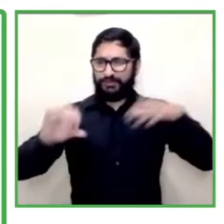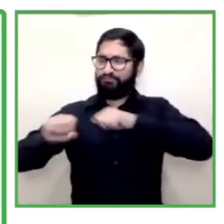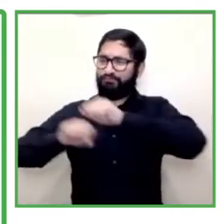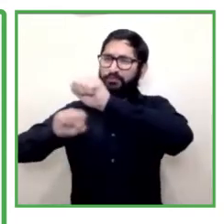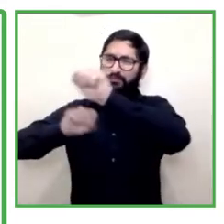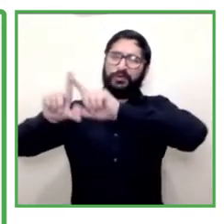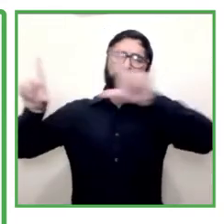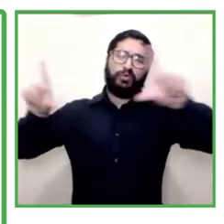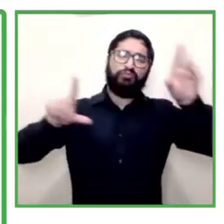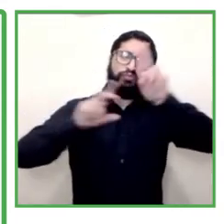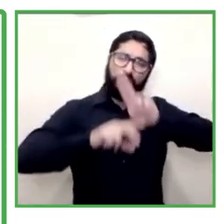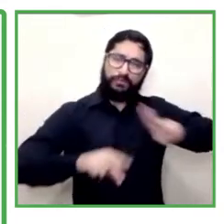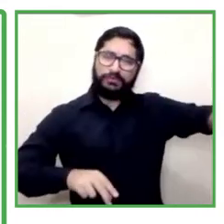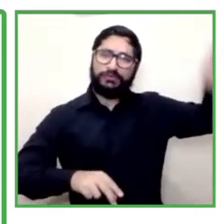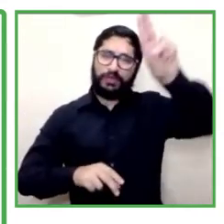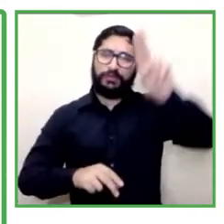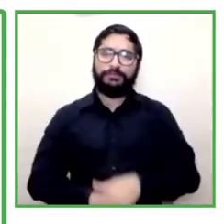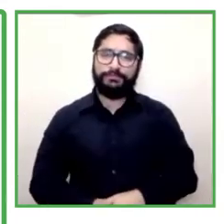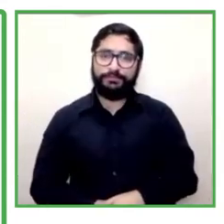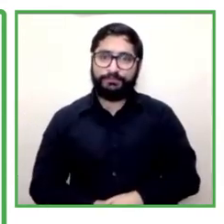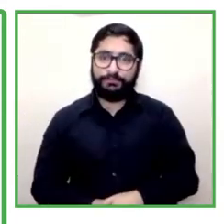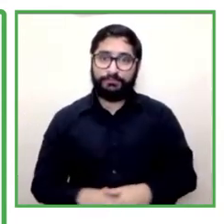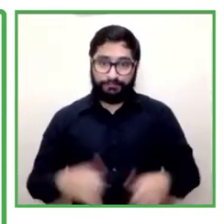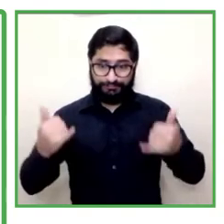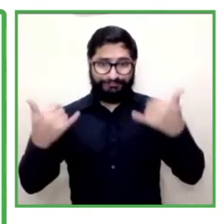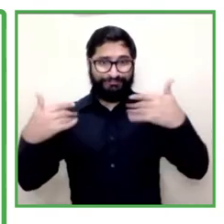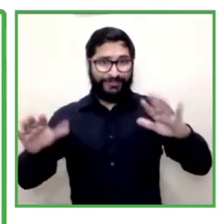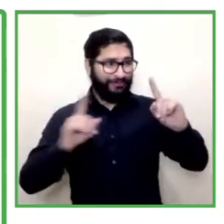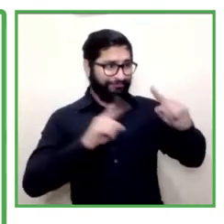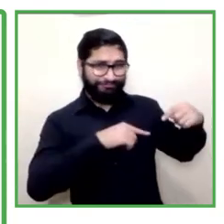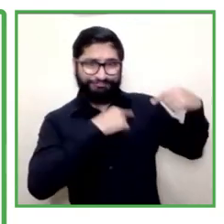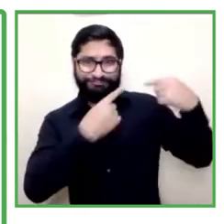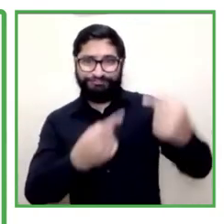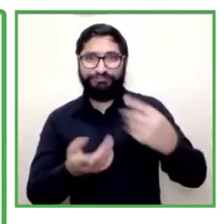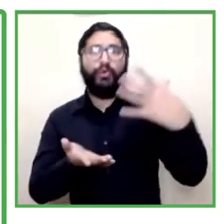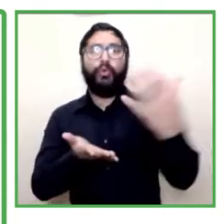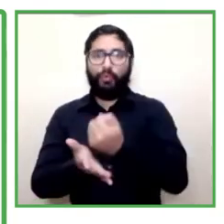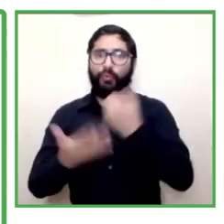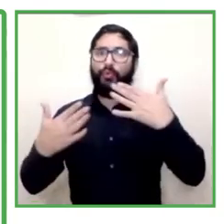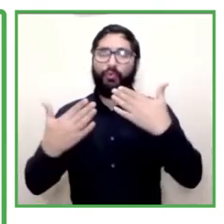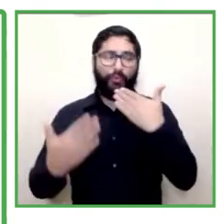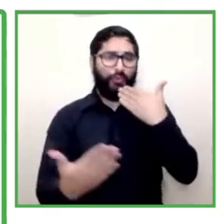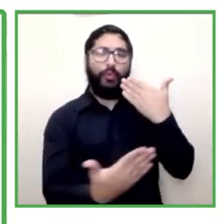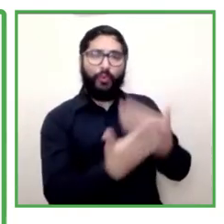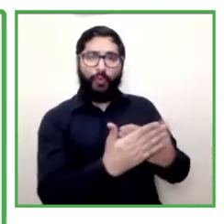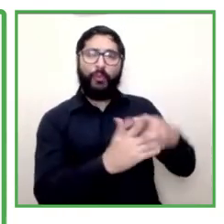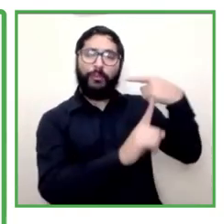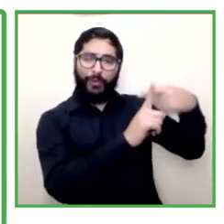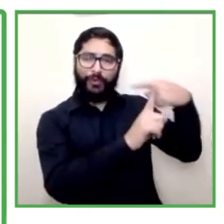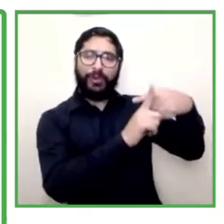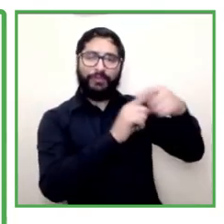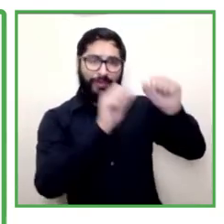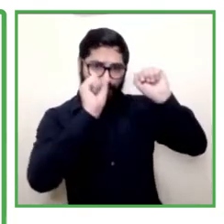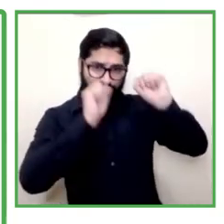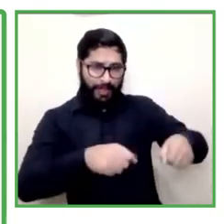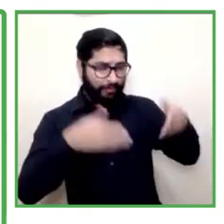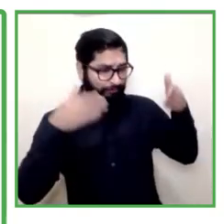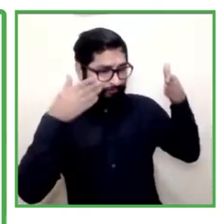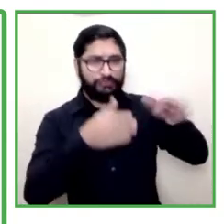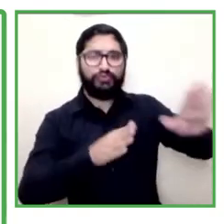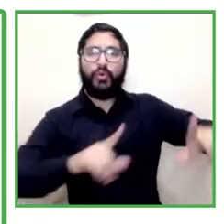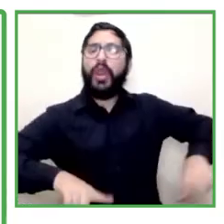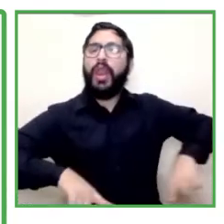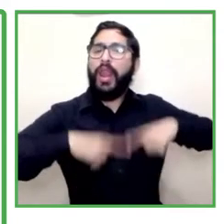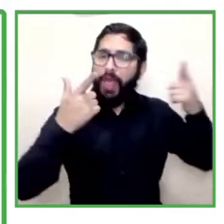in psycho and social aspects with people that usually were homeless and they